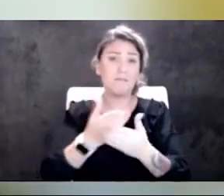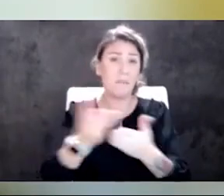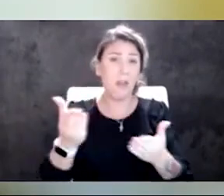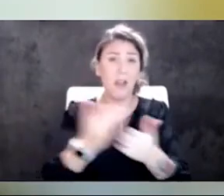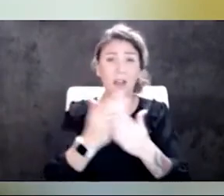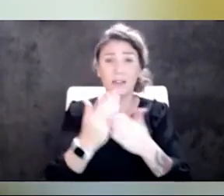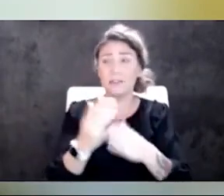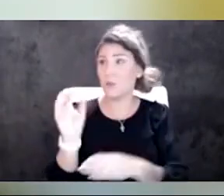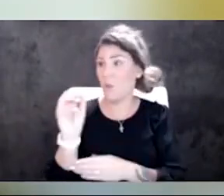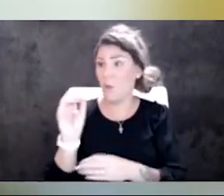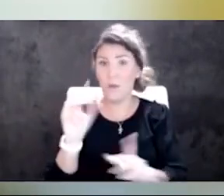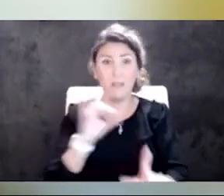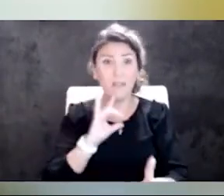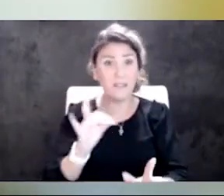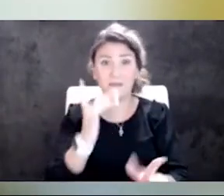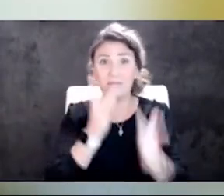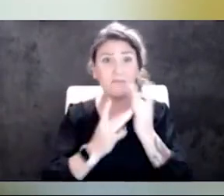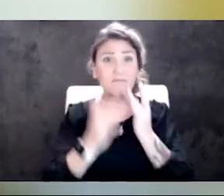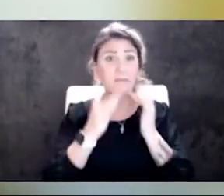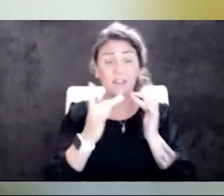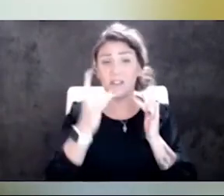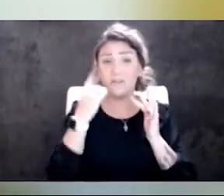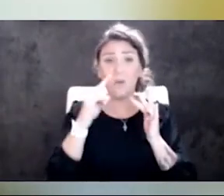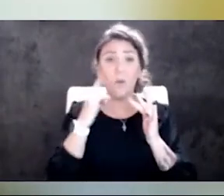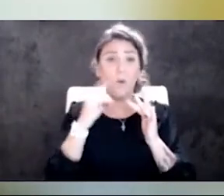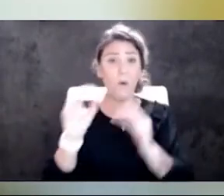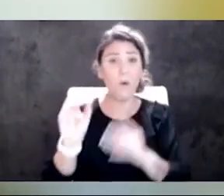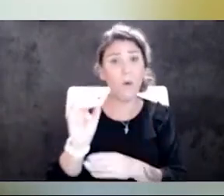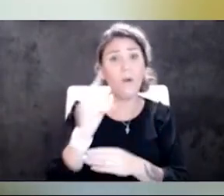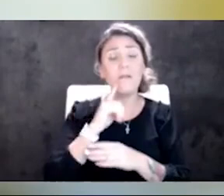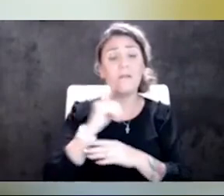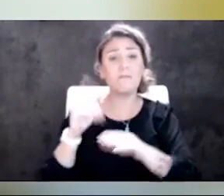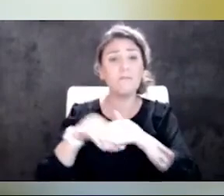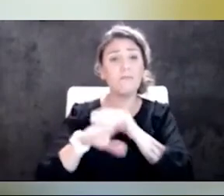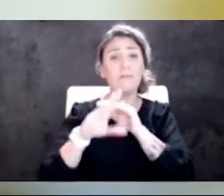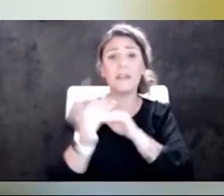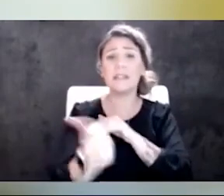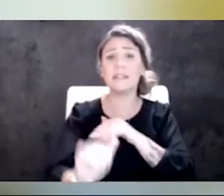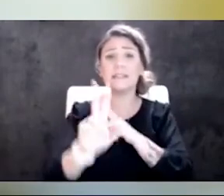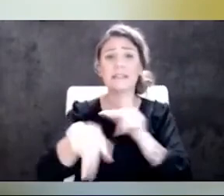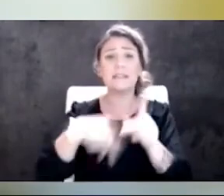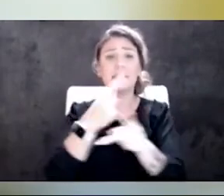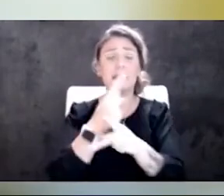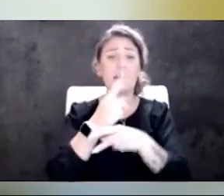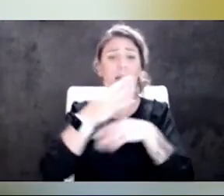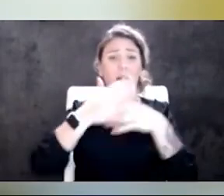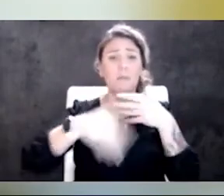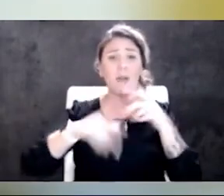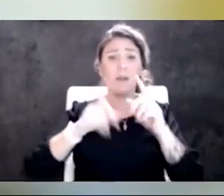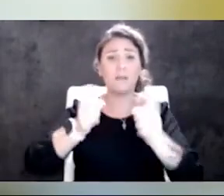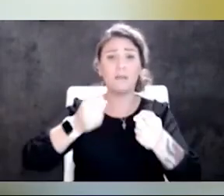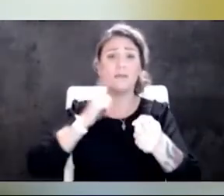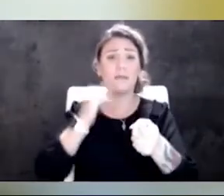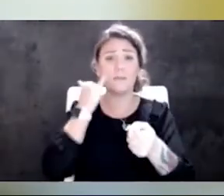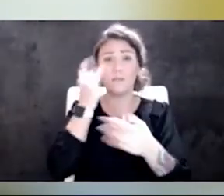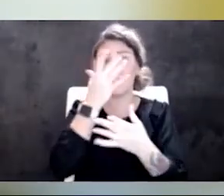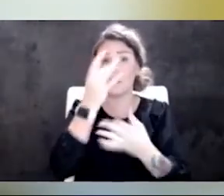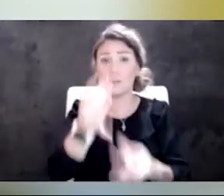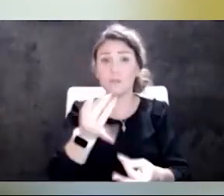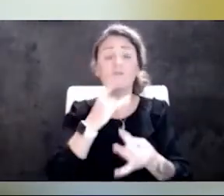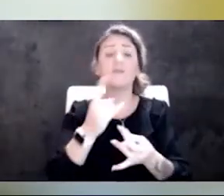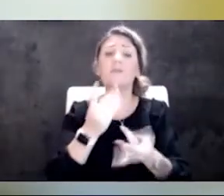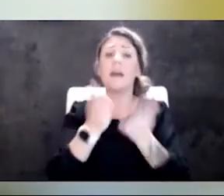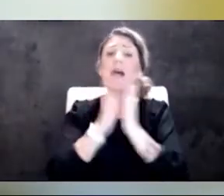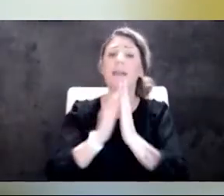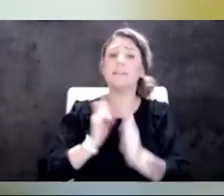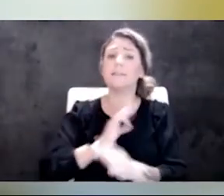I would say come in and donate any type of blood donation. If you're interested in donating platelets, ask our staff about that